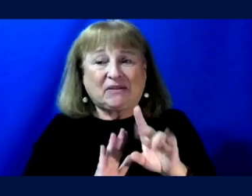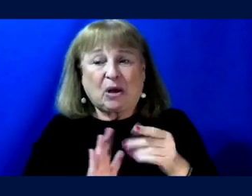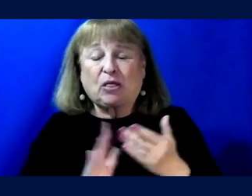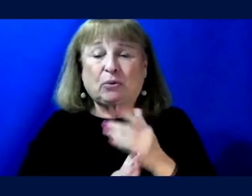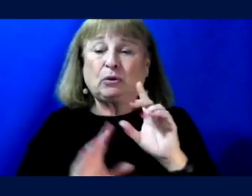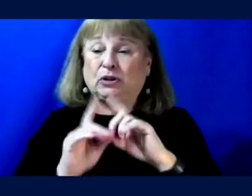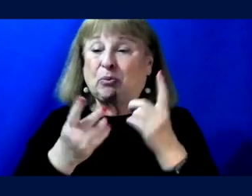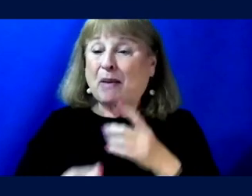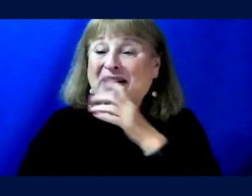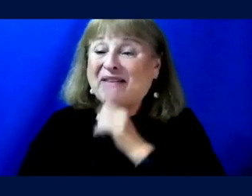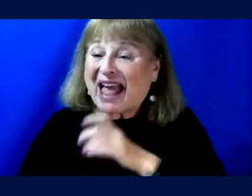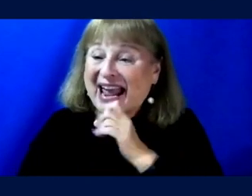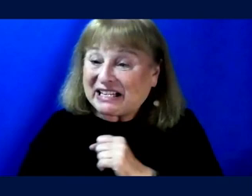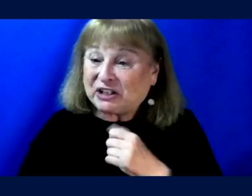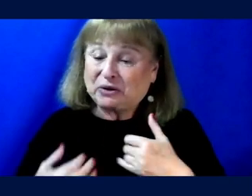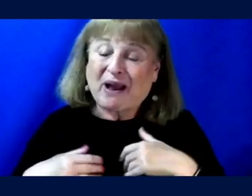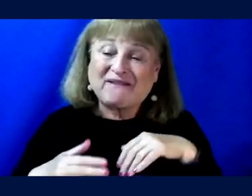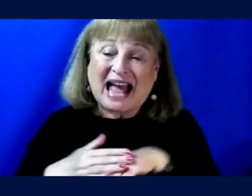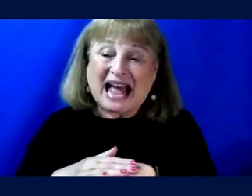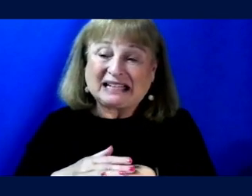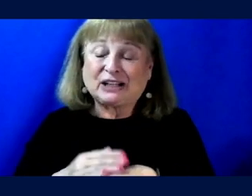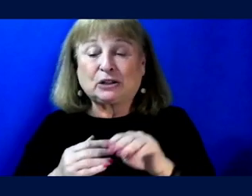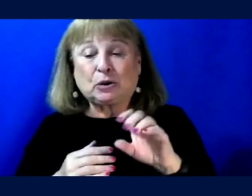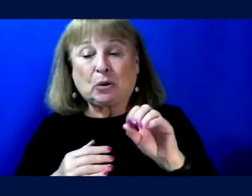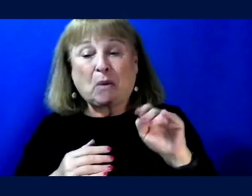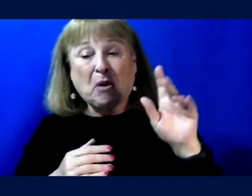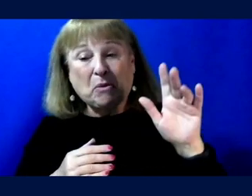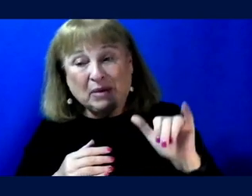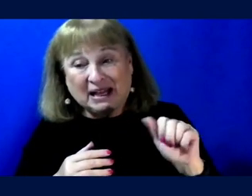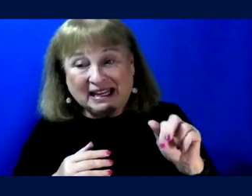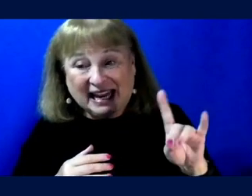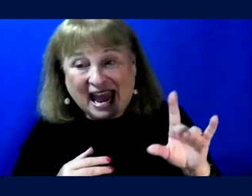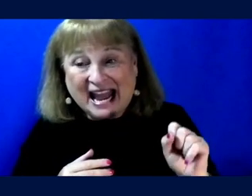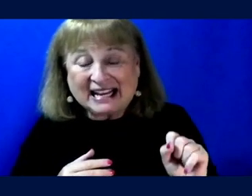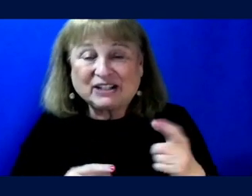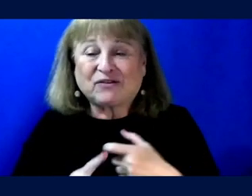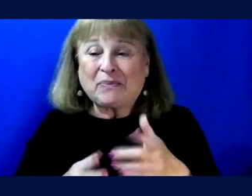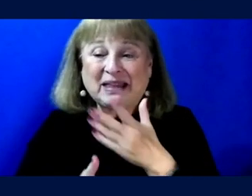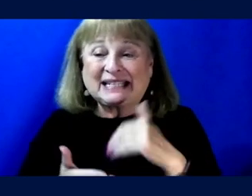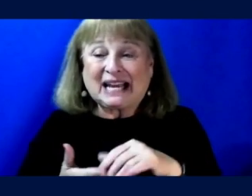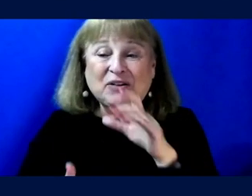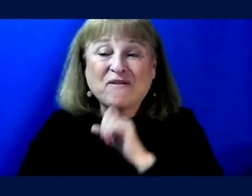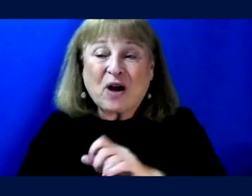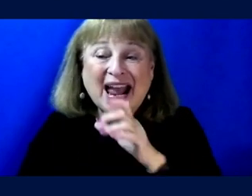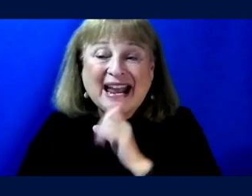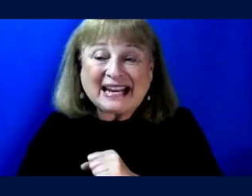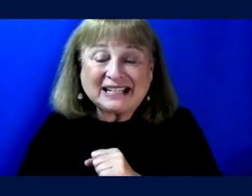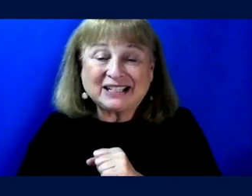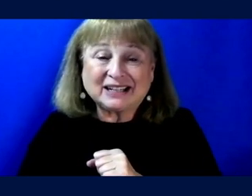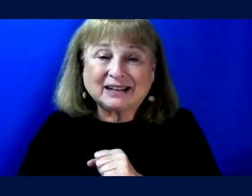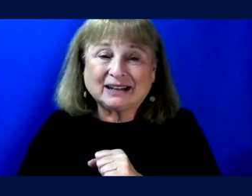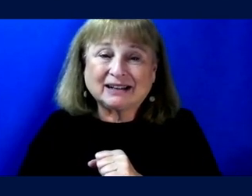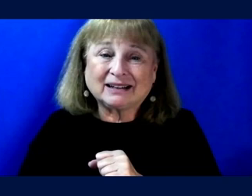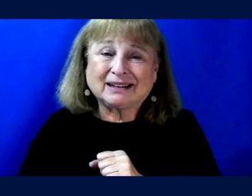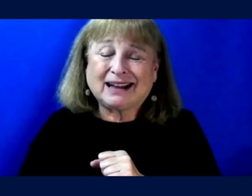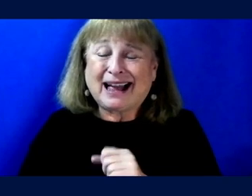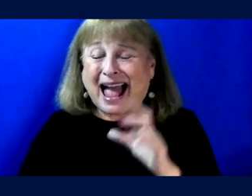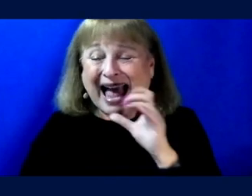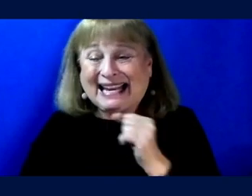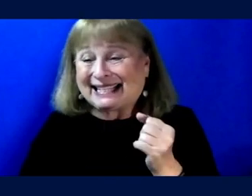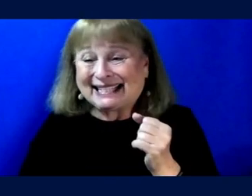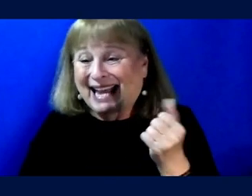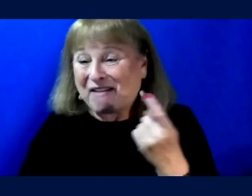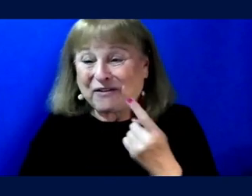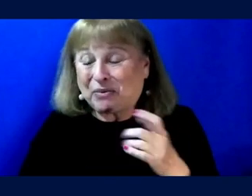department of aging, you'll have access to, uh, mobility, AIDS, et cetera, from the center for aging. Uh, when people, I guess everyone's aging, I've